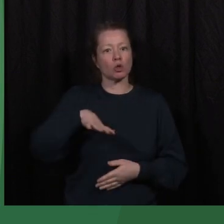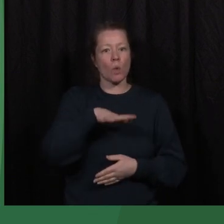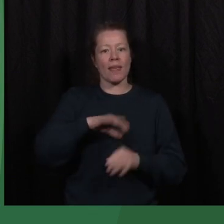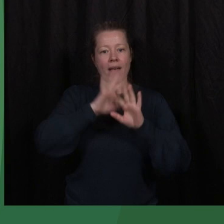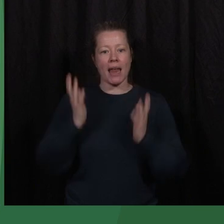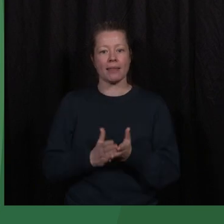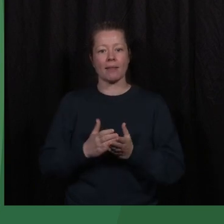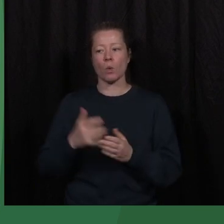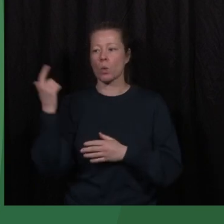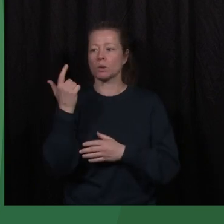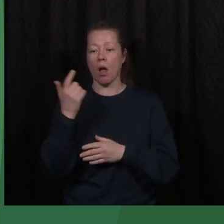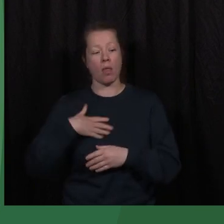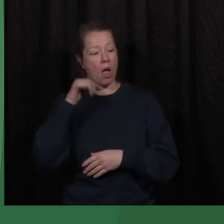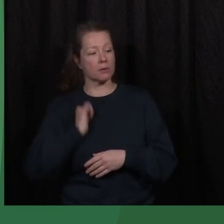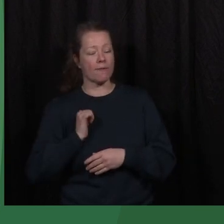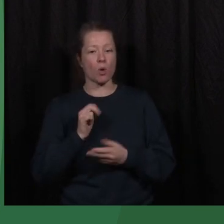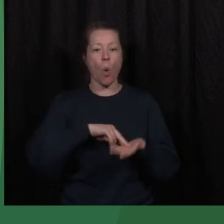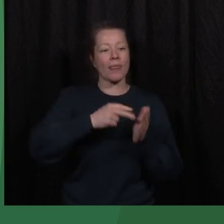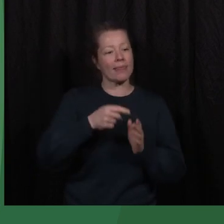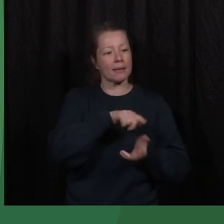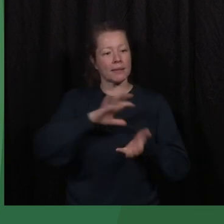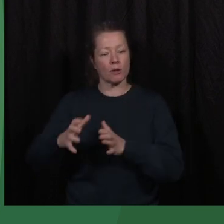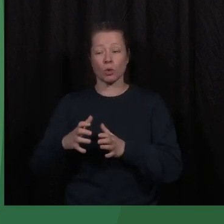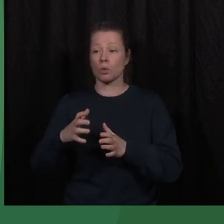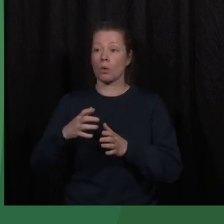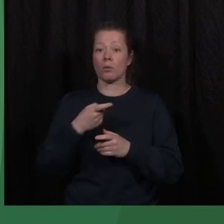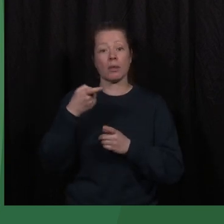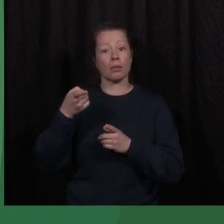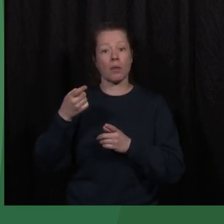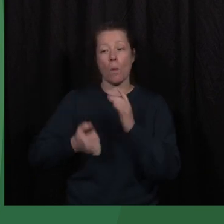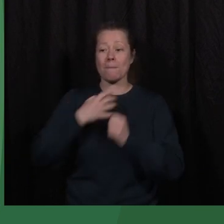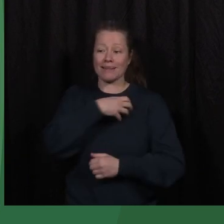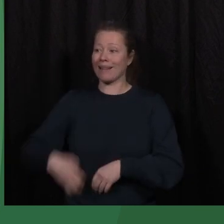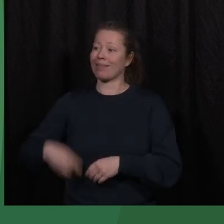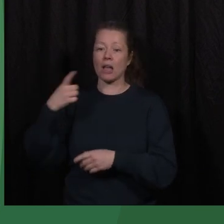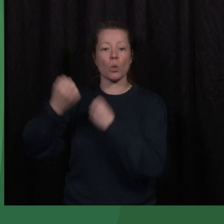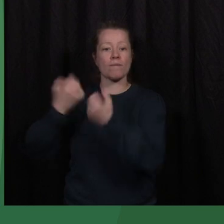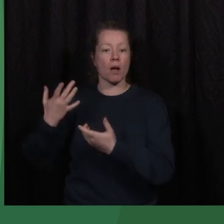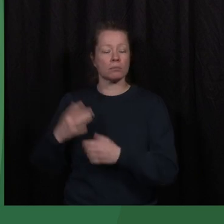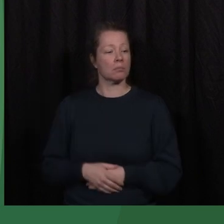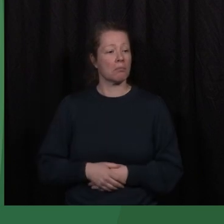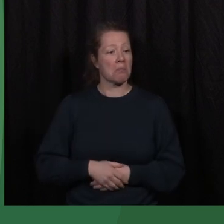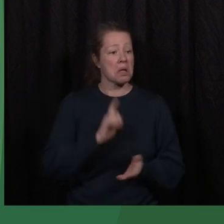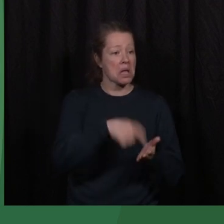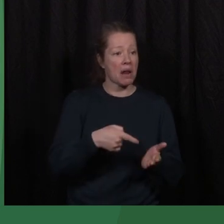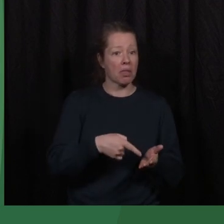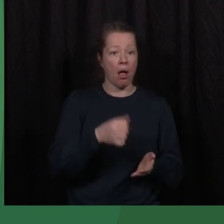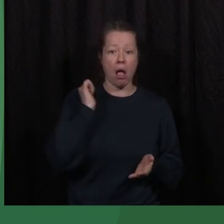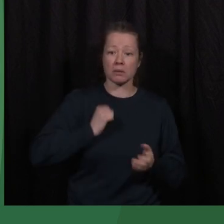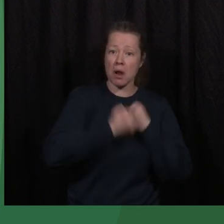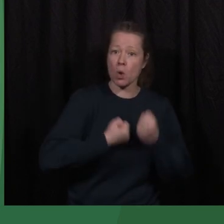to deal with the situation. So what did he do? Instead of demanding accountability from his allies,